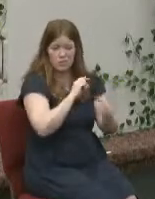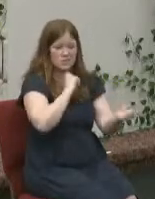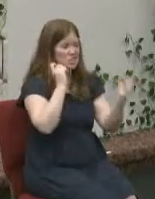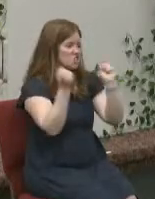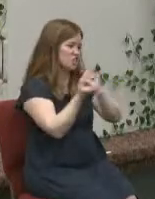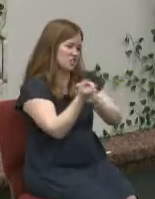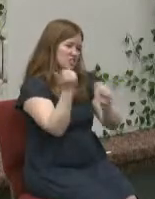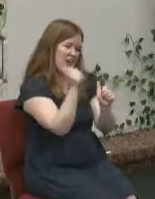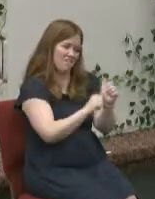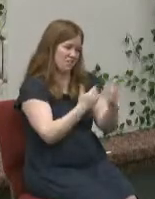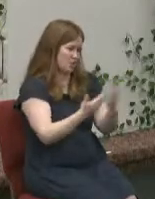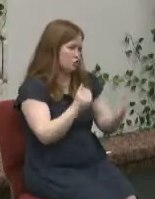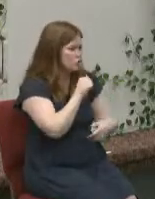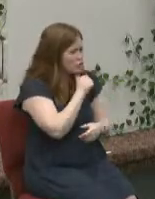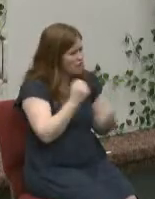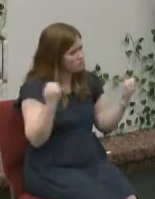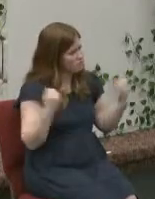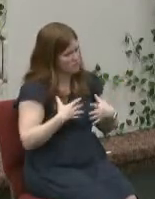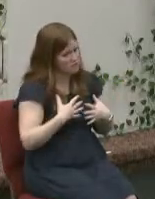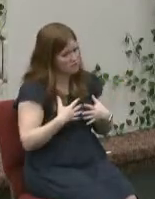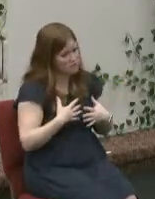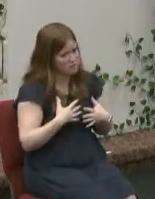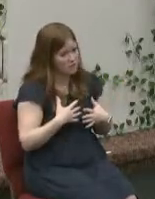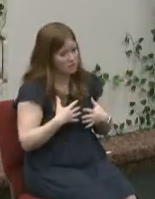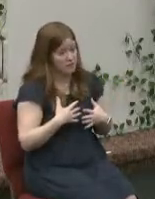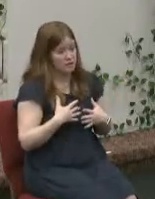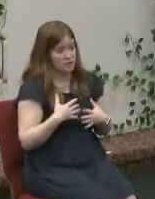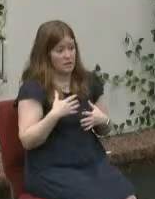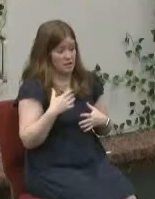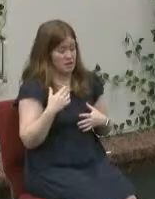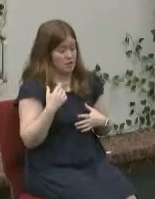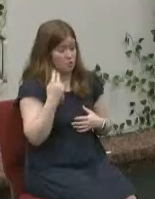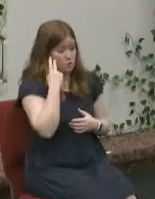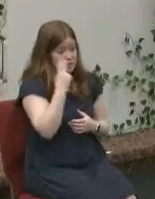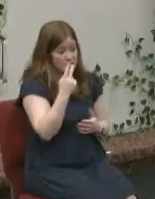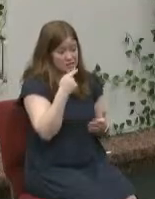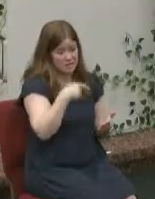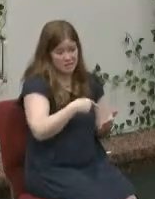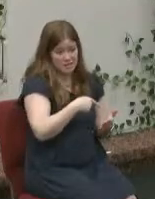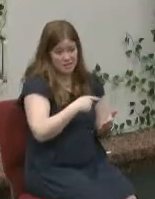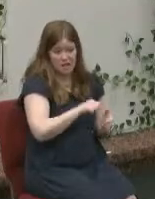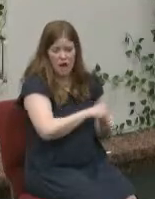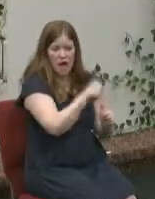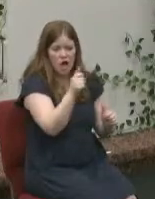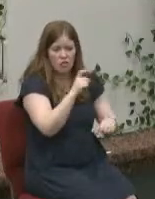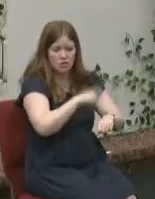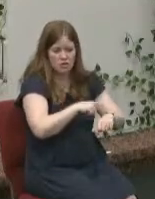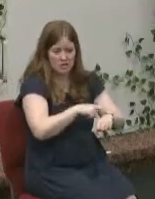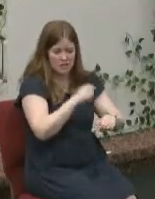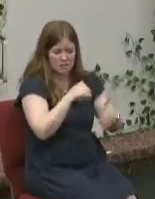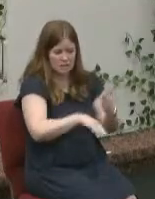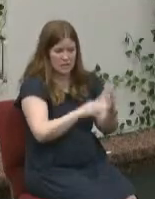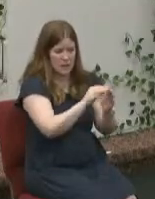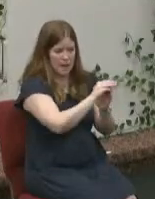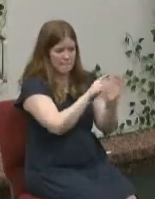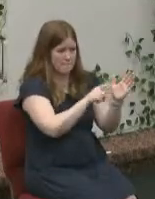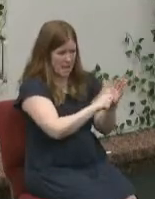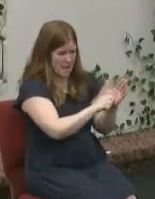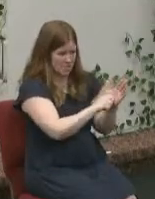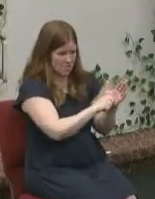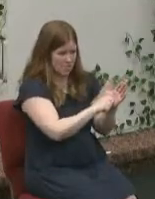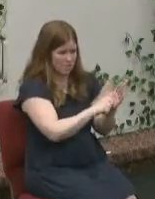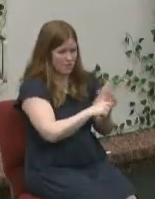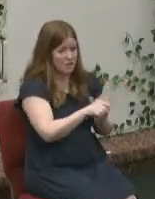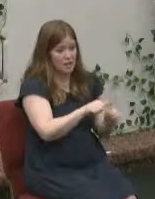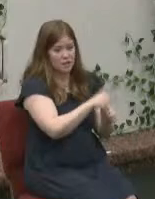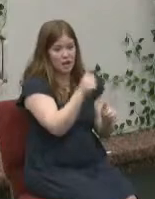don't be afraid is only used three times in matthew's gospel two times five and ten of our chapter and